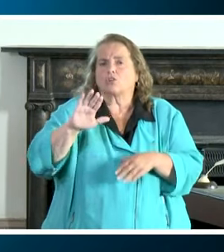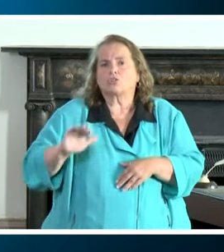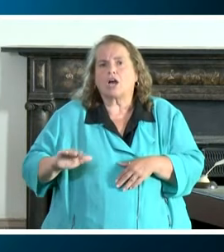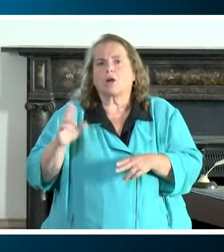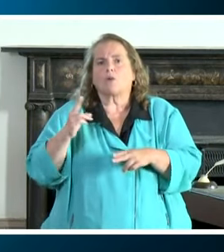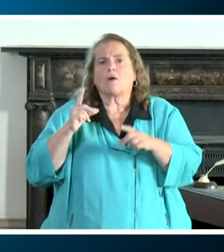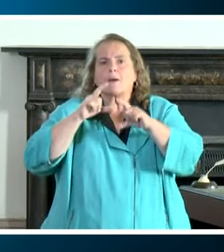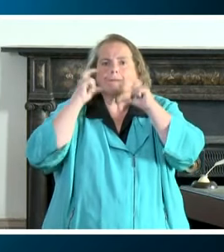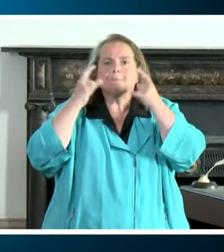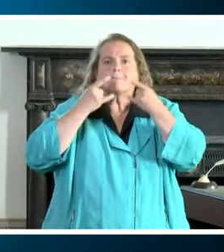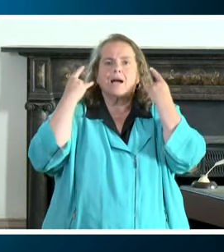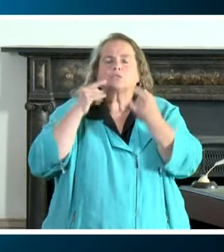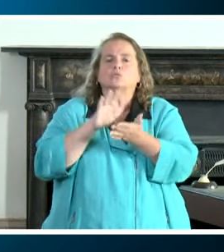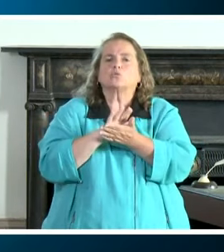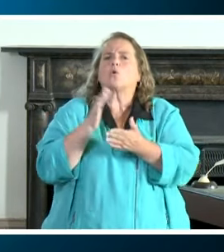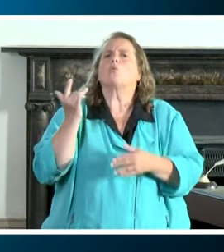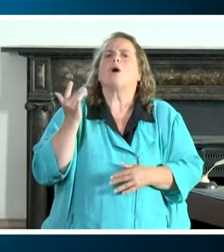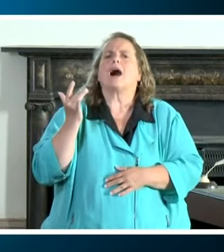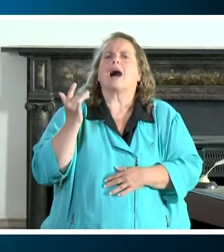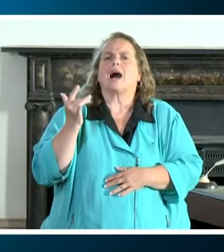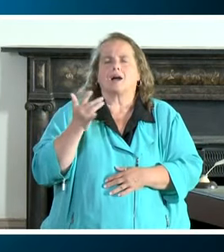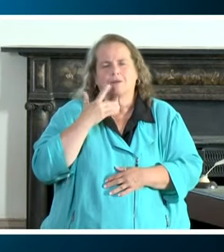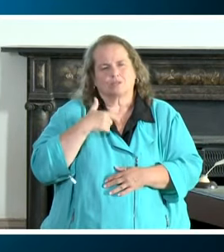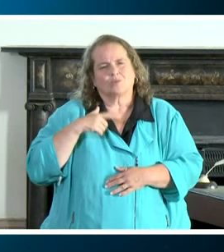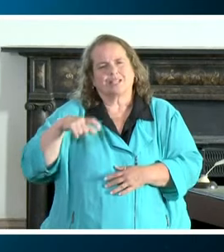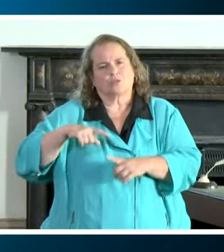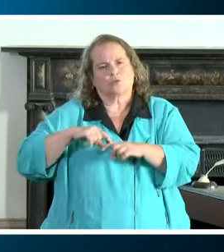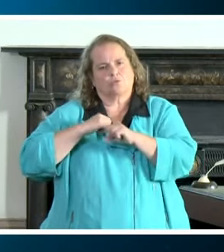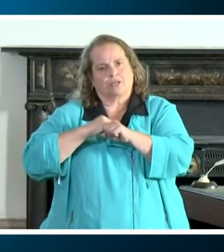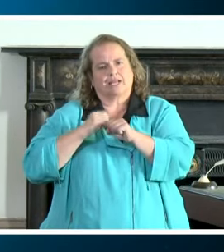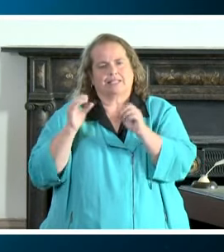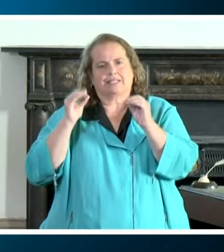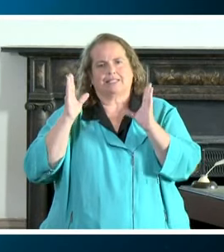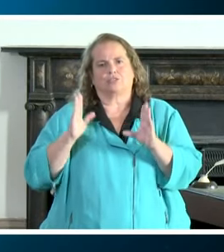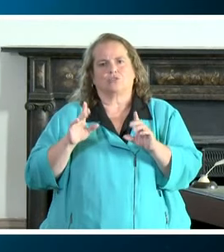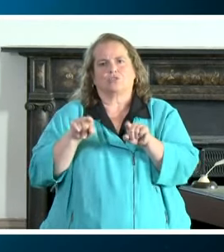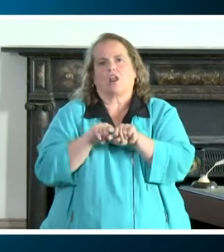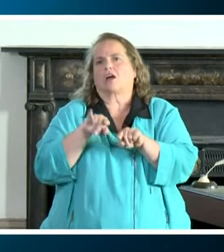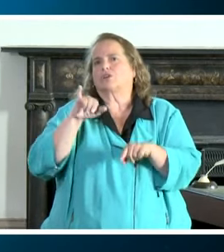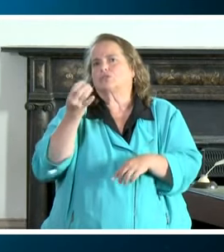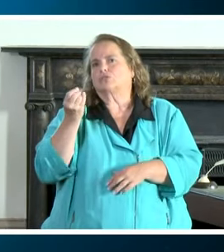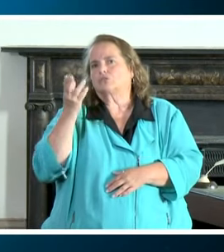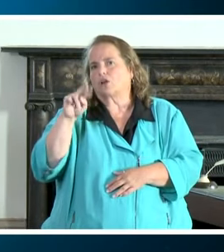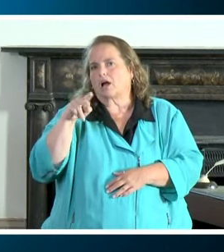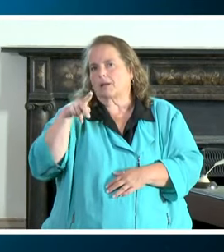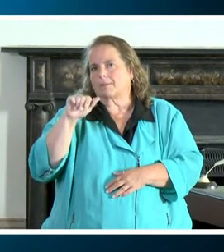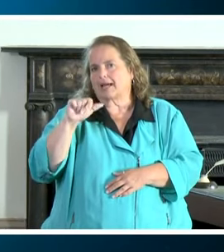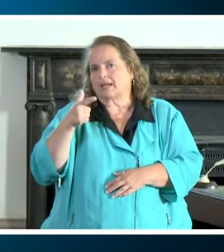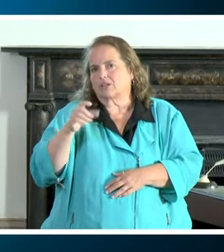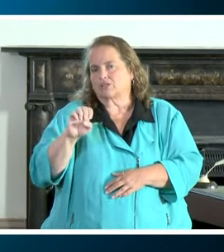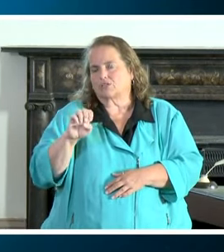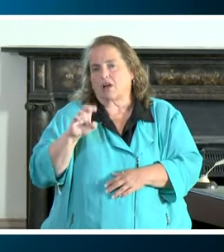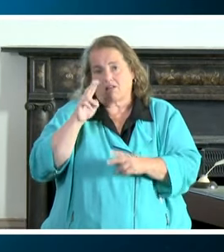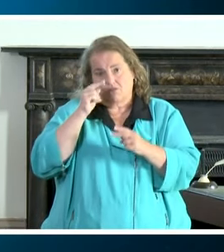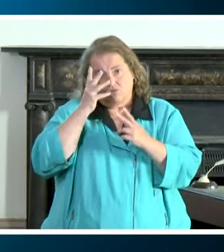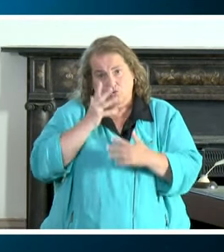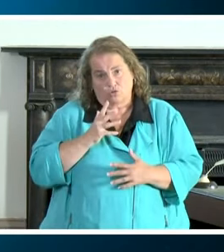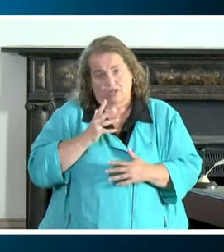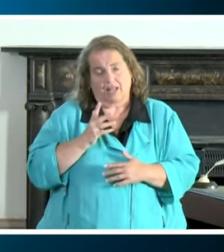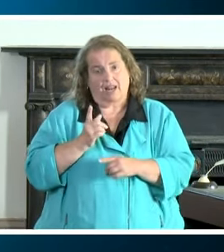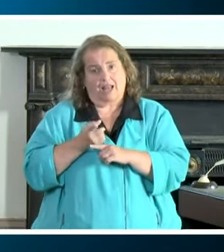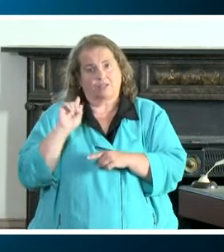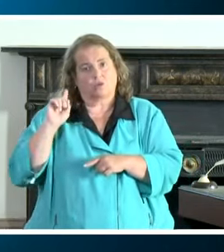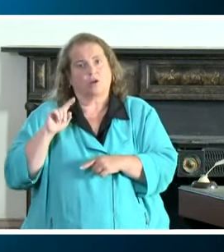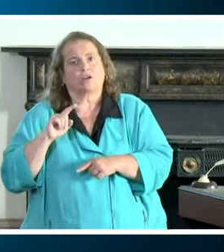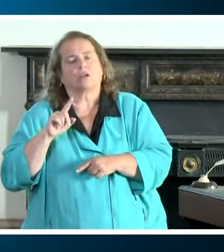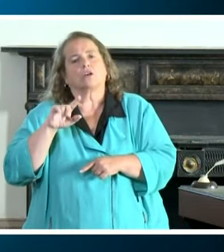mask at school? It's important because we need to protect teachers like John Page. Unfortunately, uh, last week